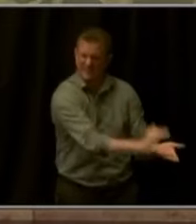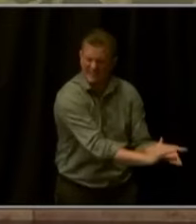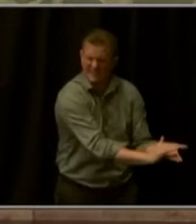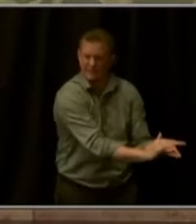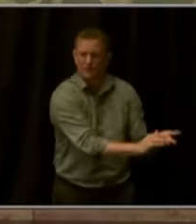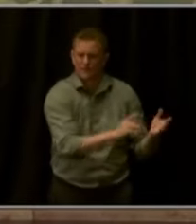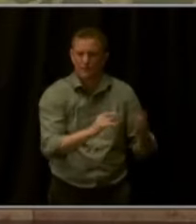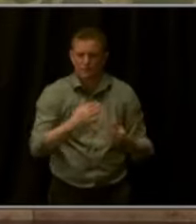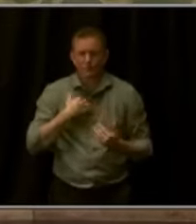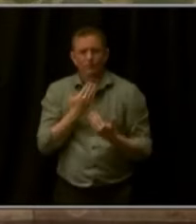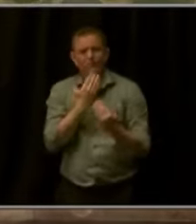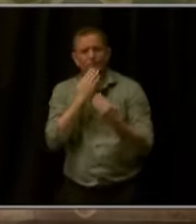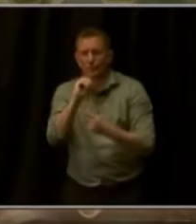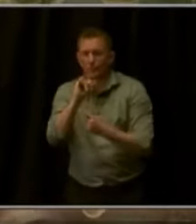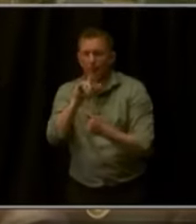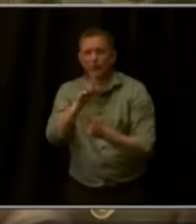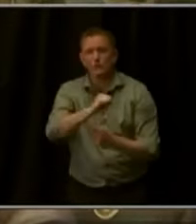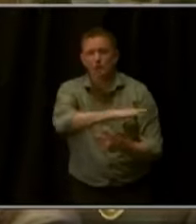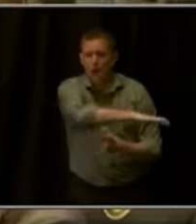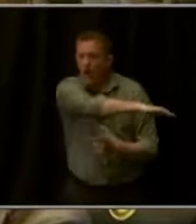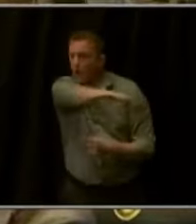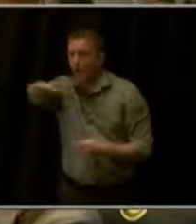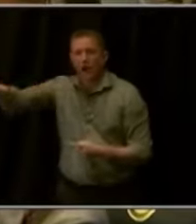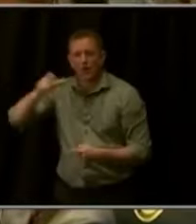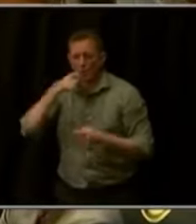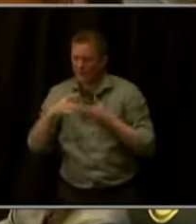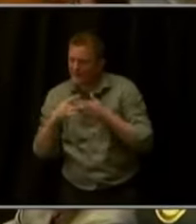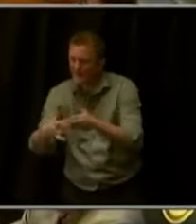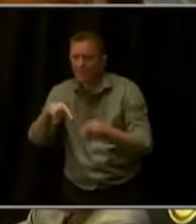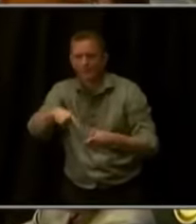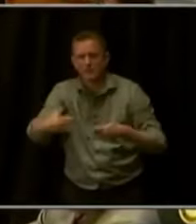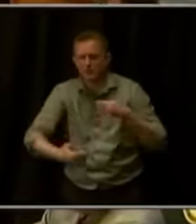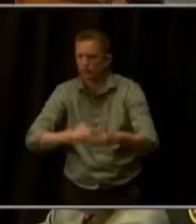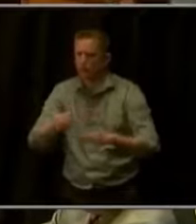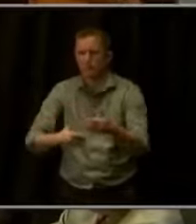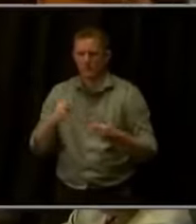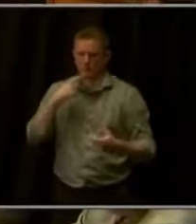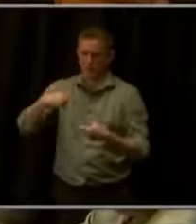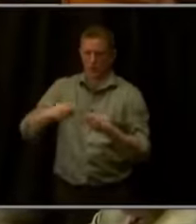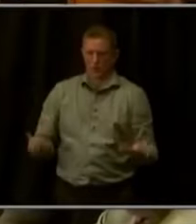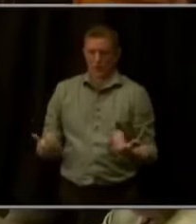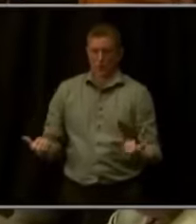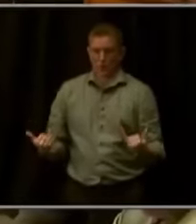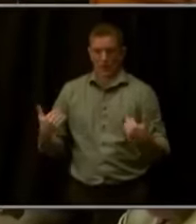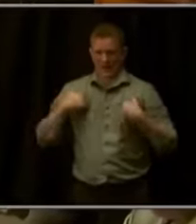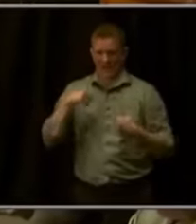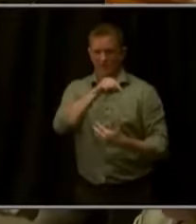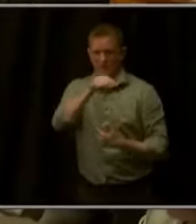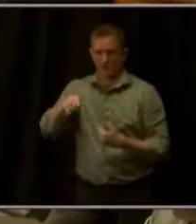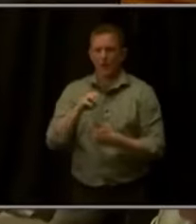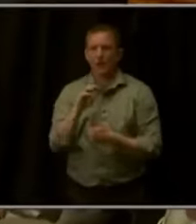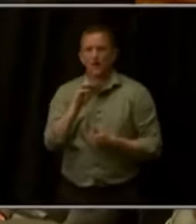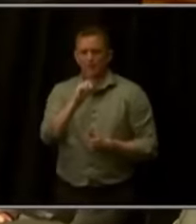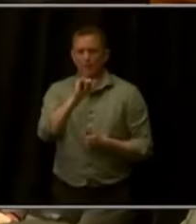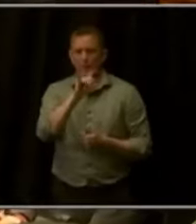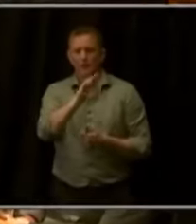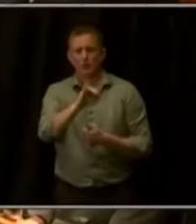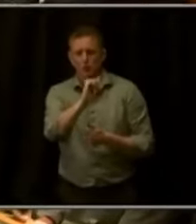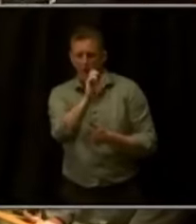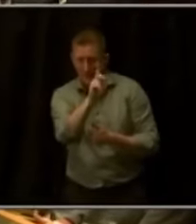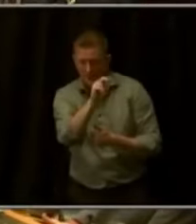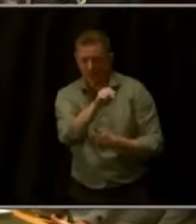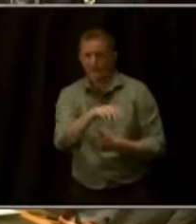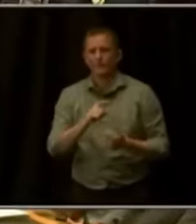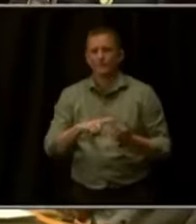the front lines of this issue and have joined us here today. Denver Mayor Mike Johnson, Aurora Mayor Mike Coffman, Colorado Springs Mayor Yemi